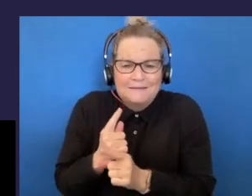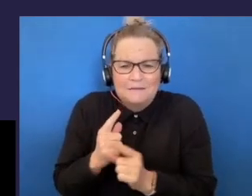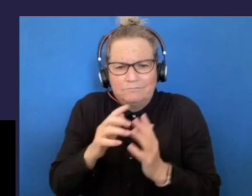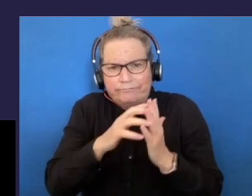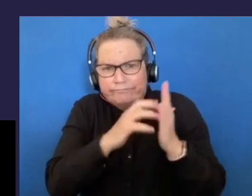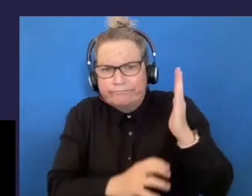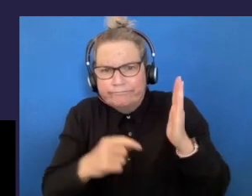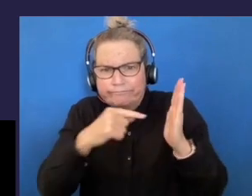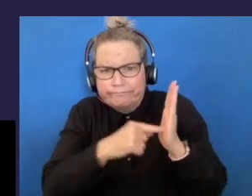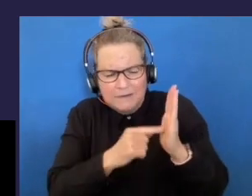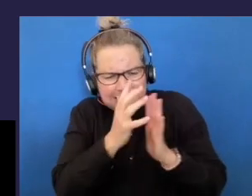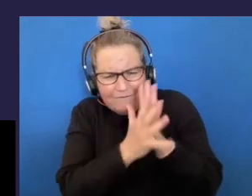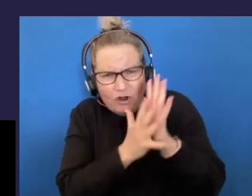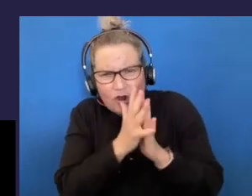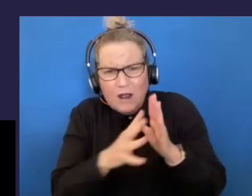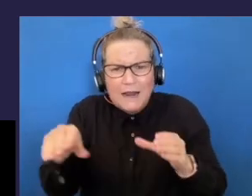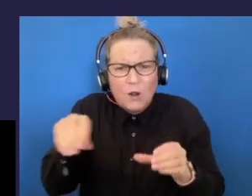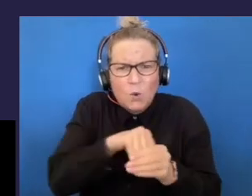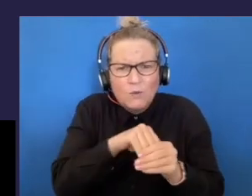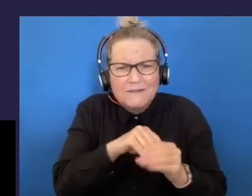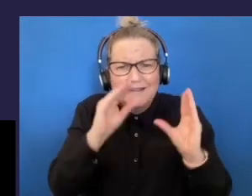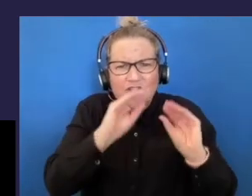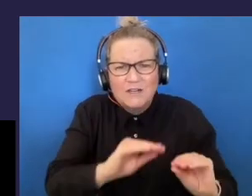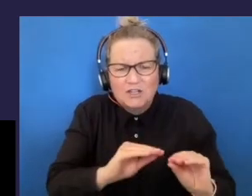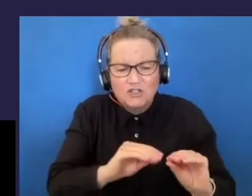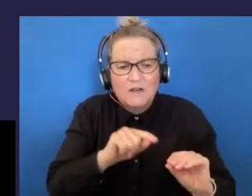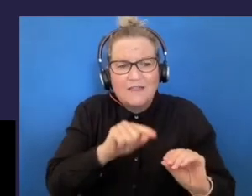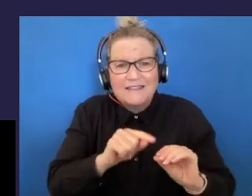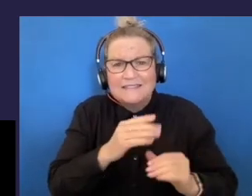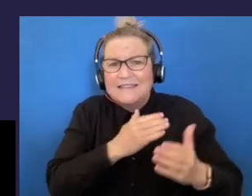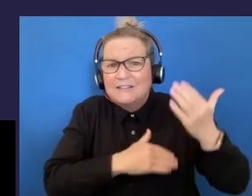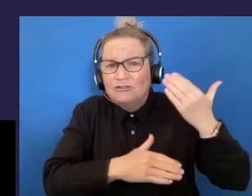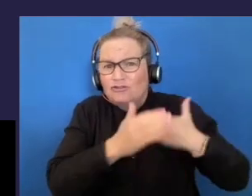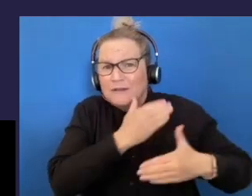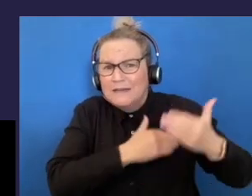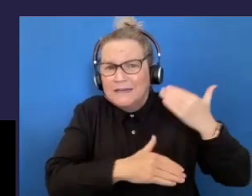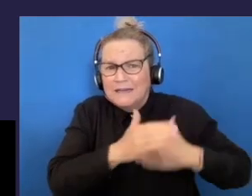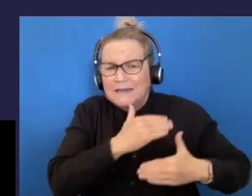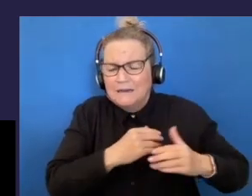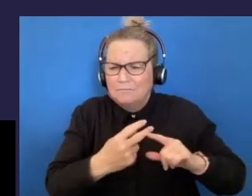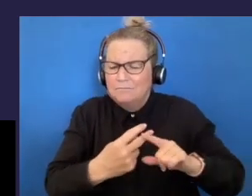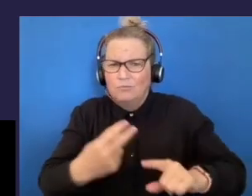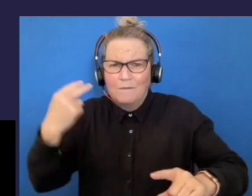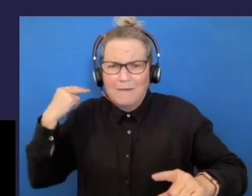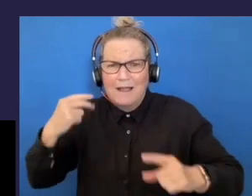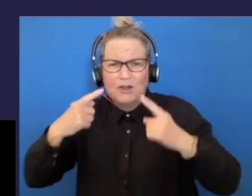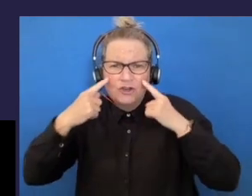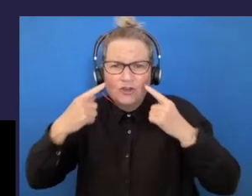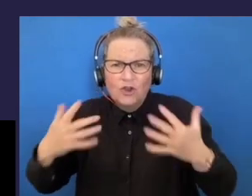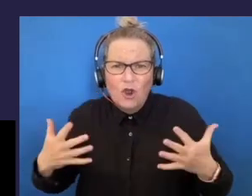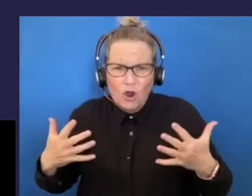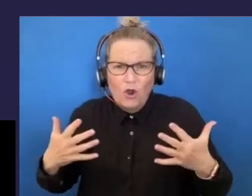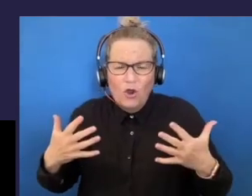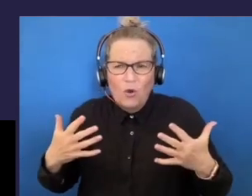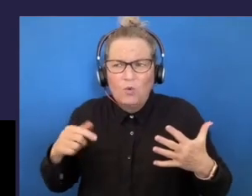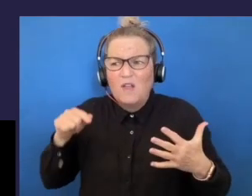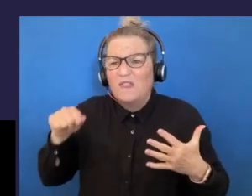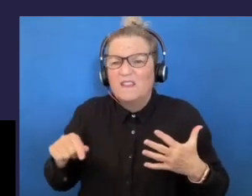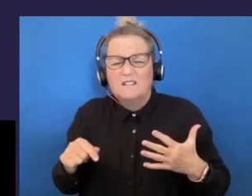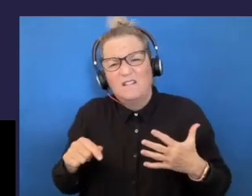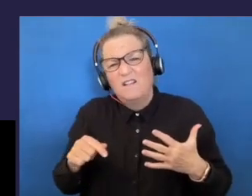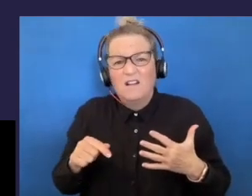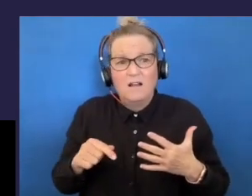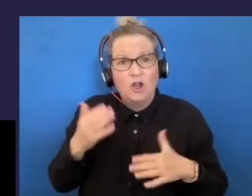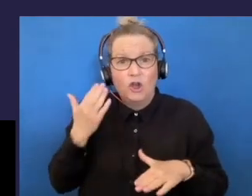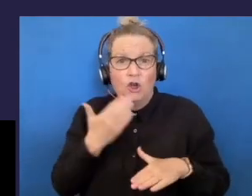inclusive education. This history of inclusive education emphasizes that it is not a passing fad or idea, or the